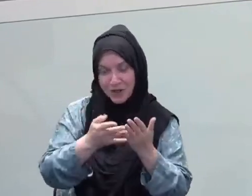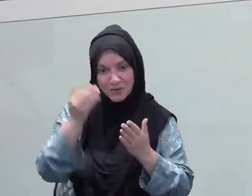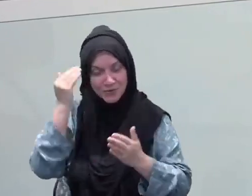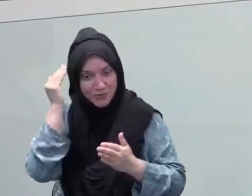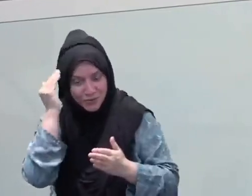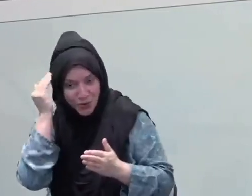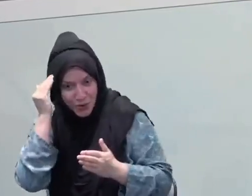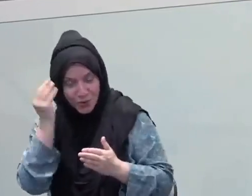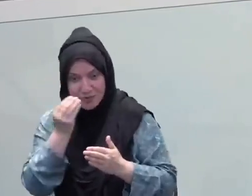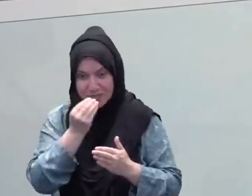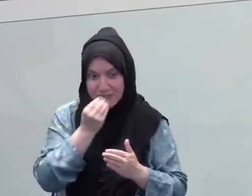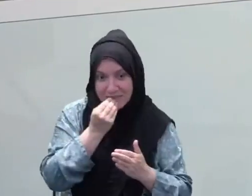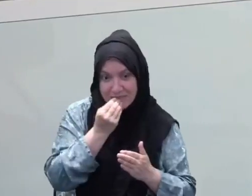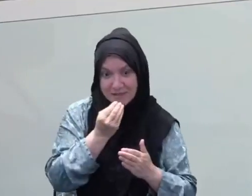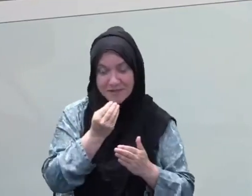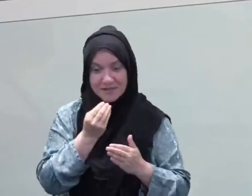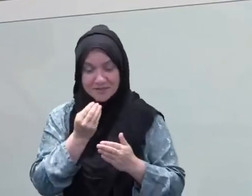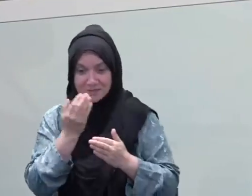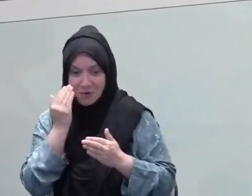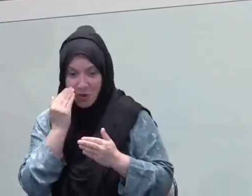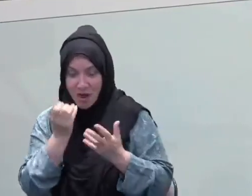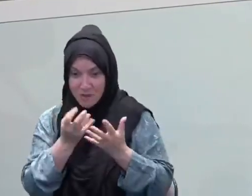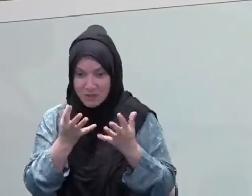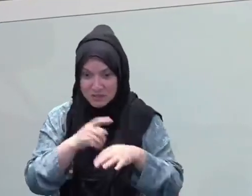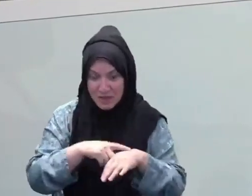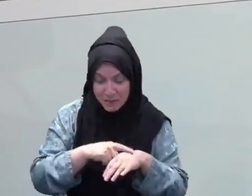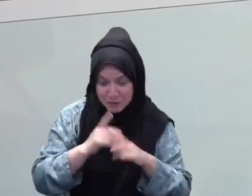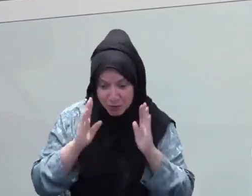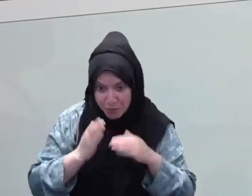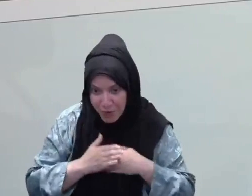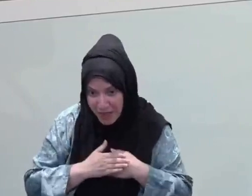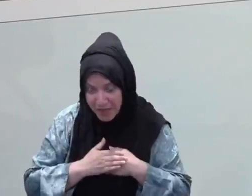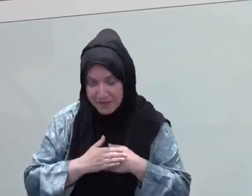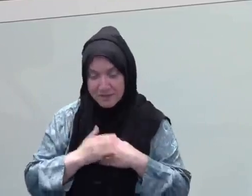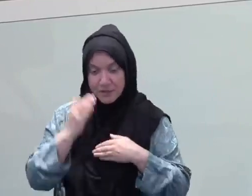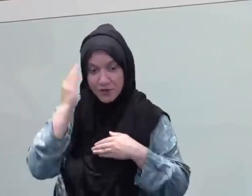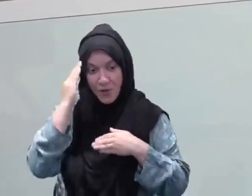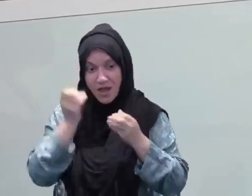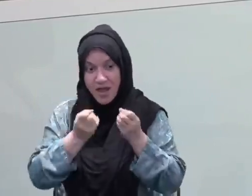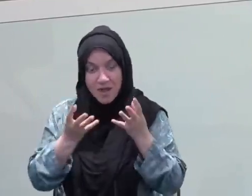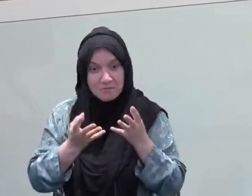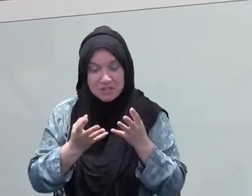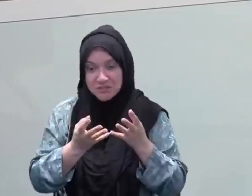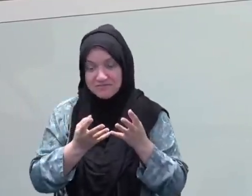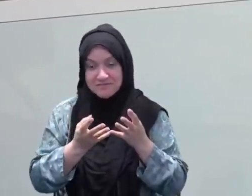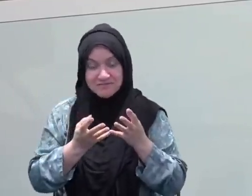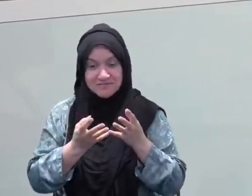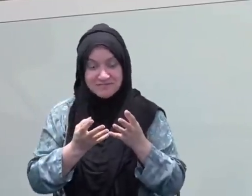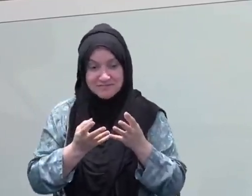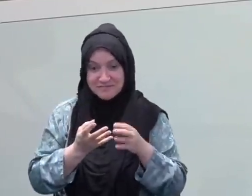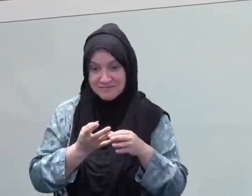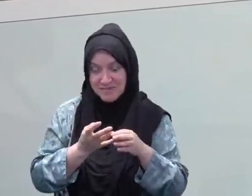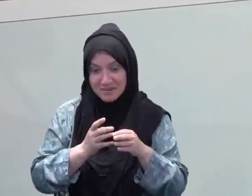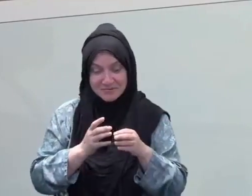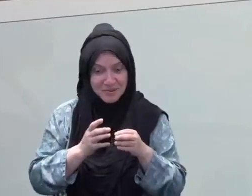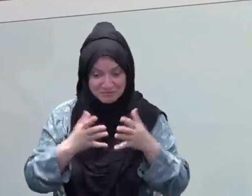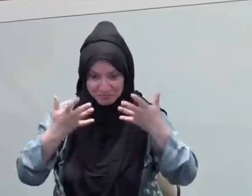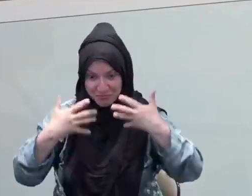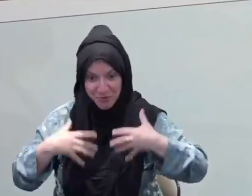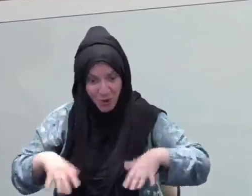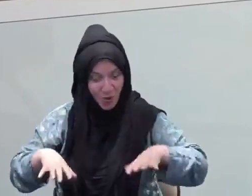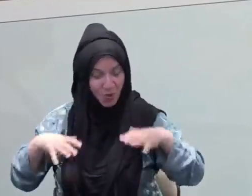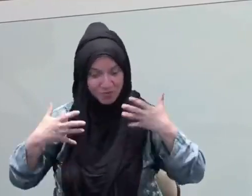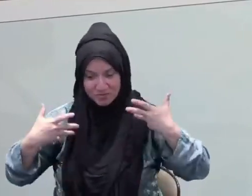first 10 being mercy, the second 10 being forgiveness, the third 10 being pardoning from the fire. That's actually not authentic. They